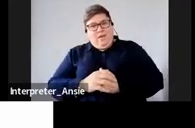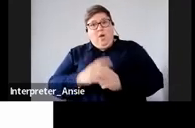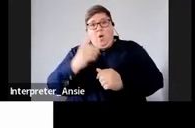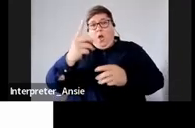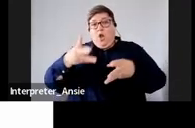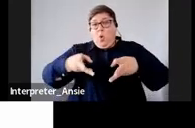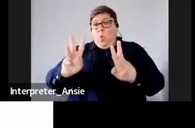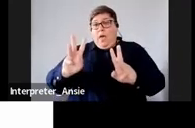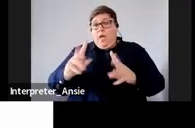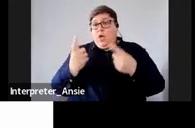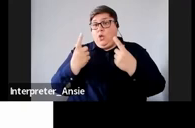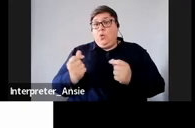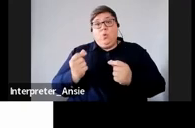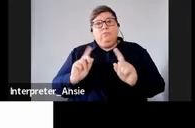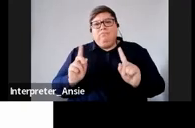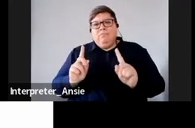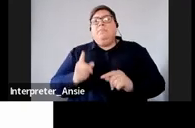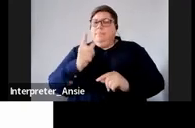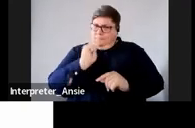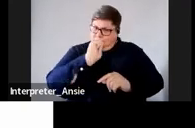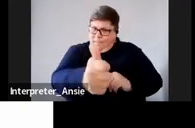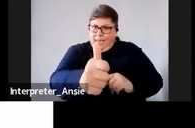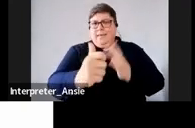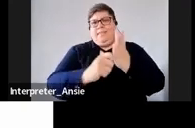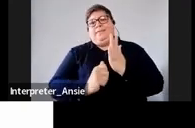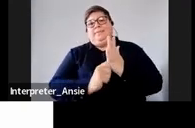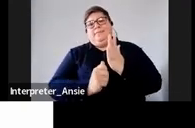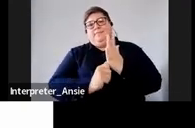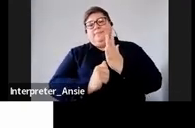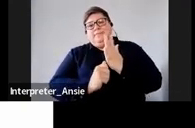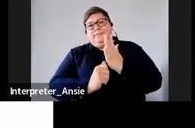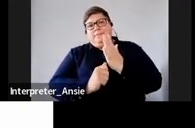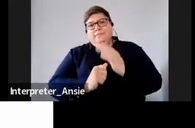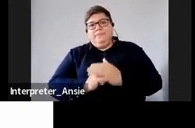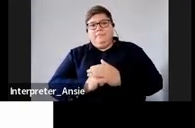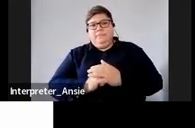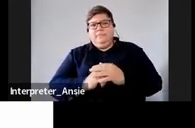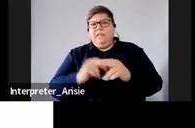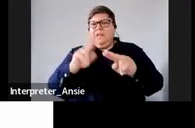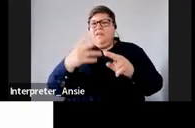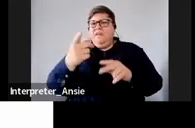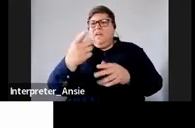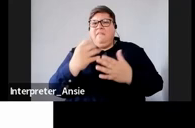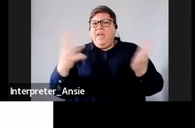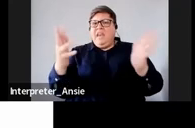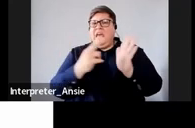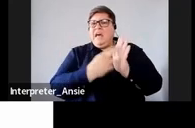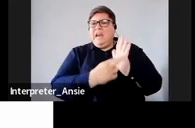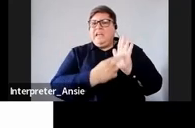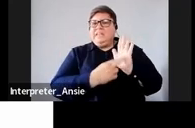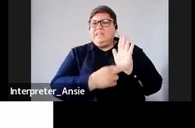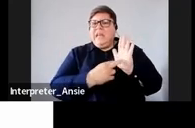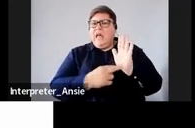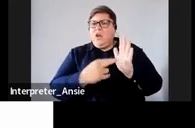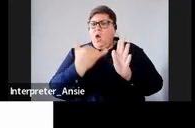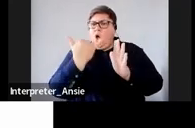that is by paying that tax so if for any reason you may have found yourself on the wrong side of